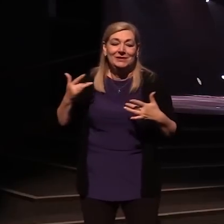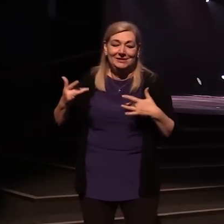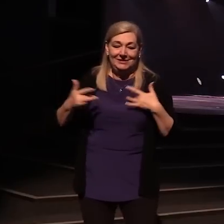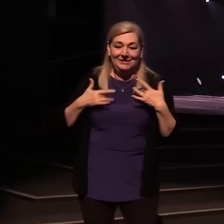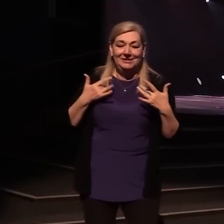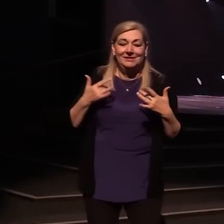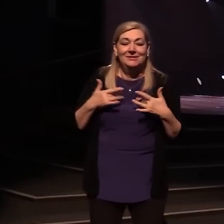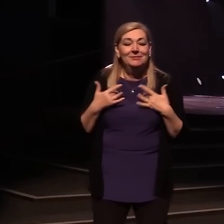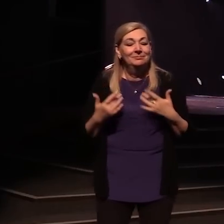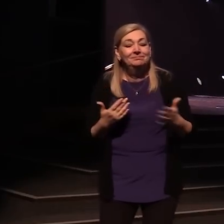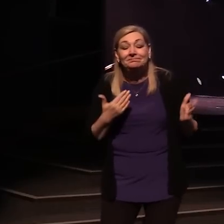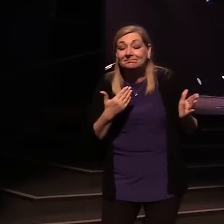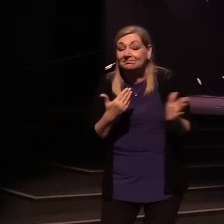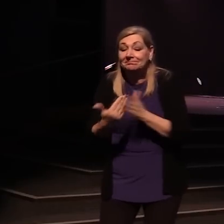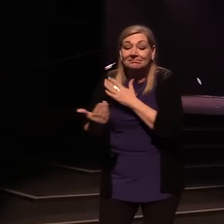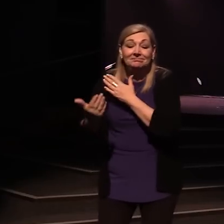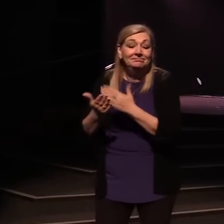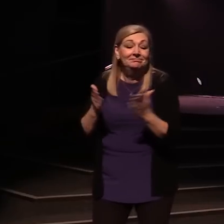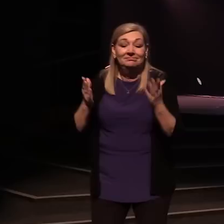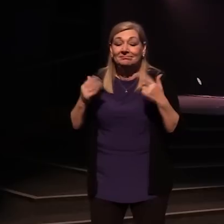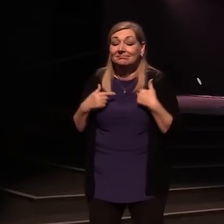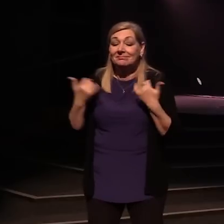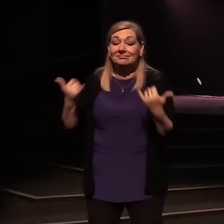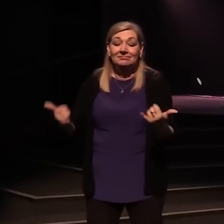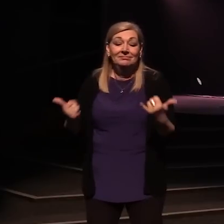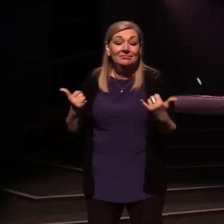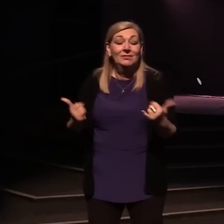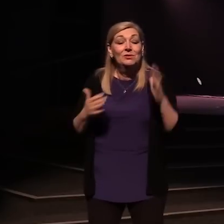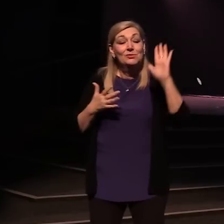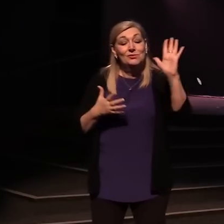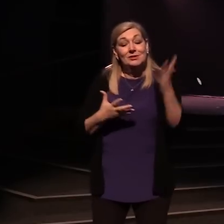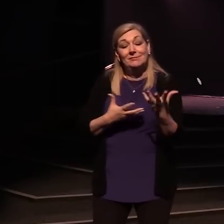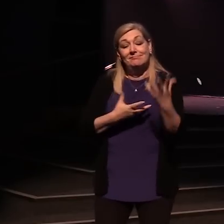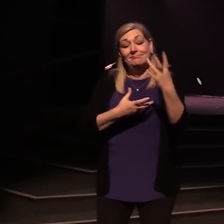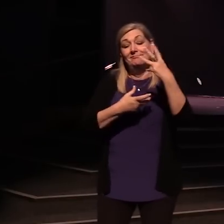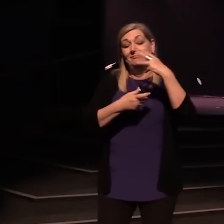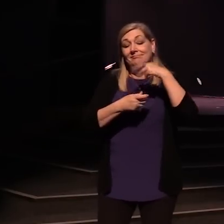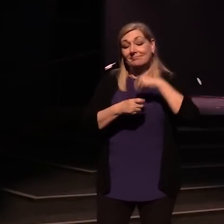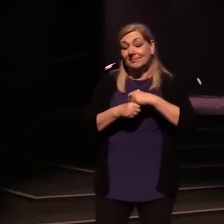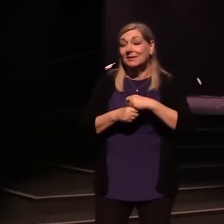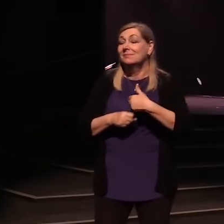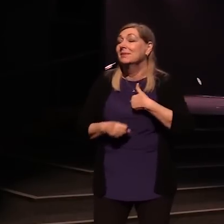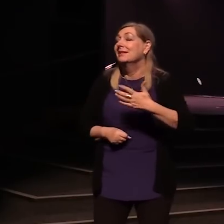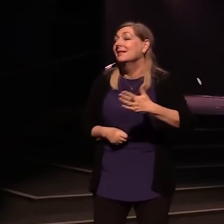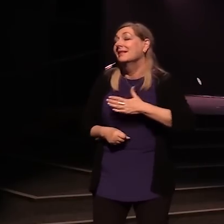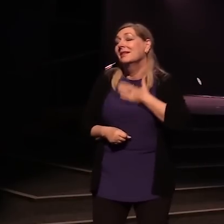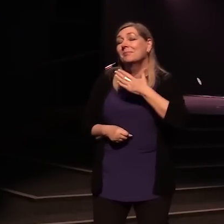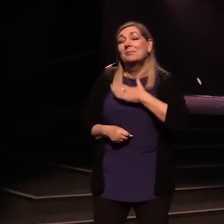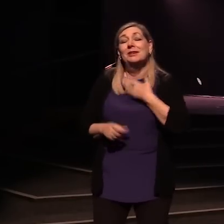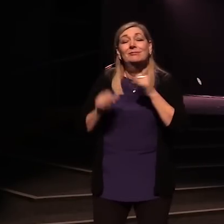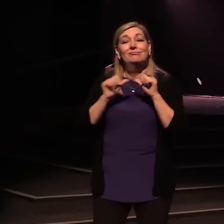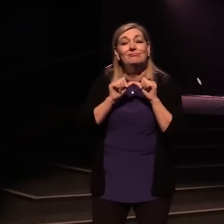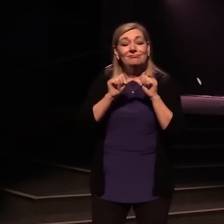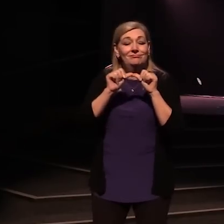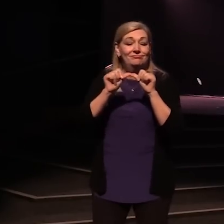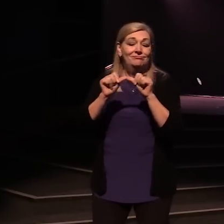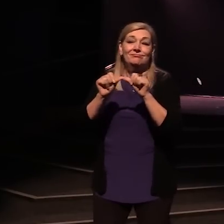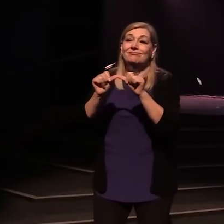and I'm letting go I'm wild in your presence dance till the sun comes up